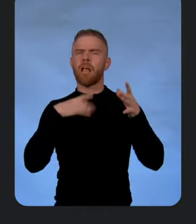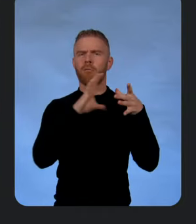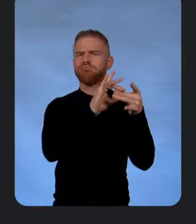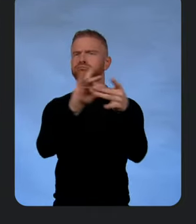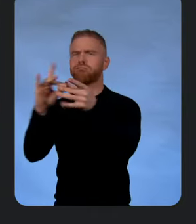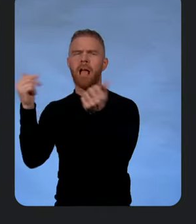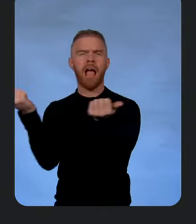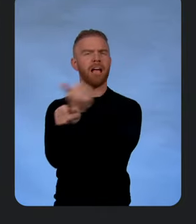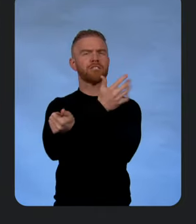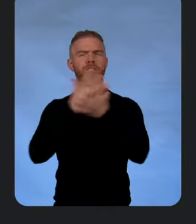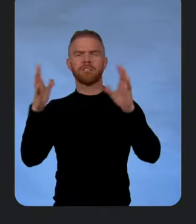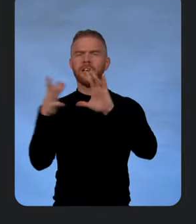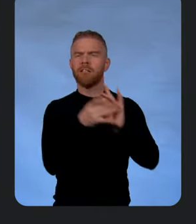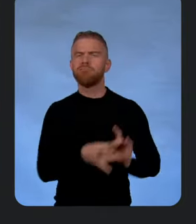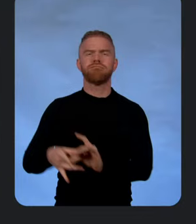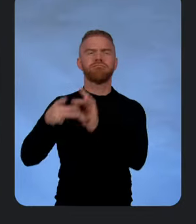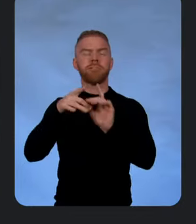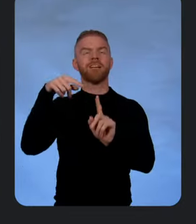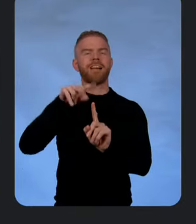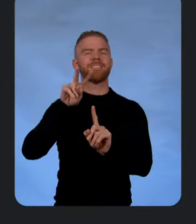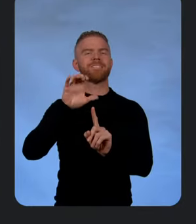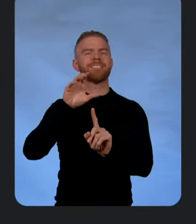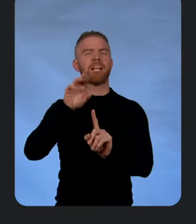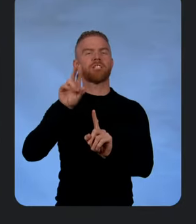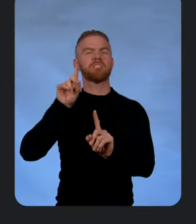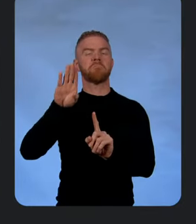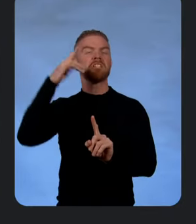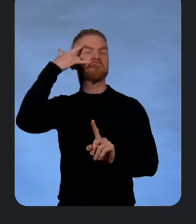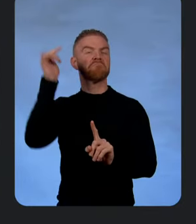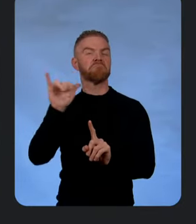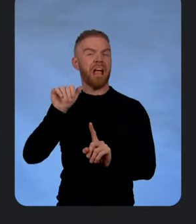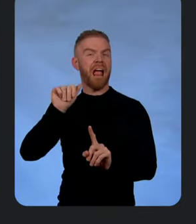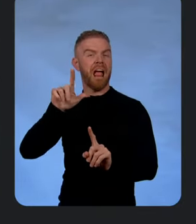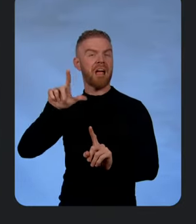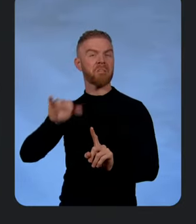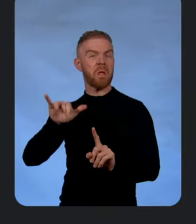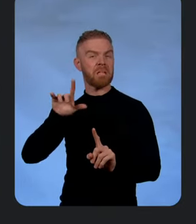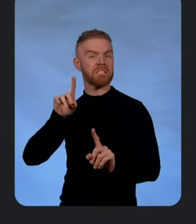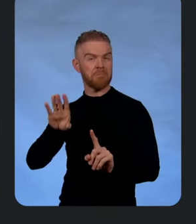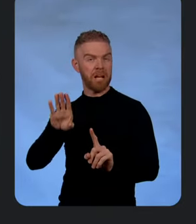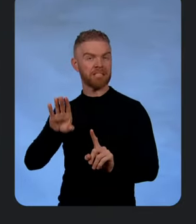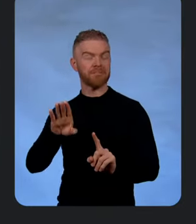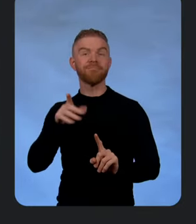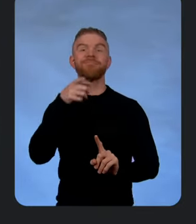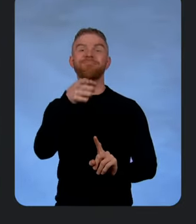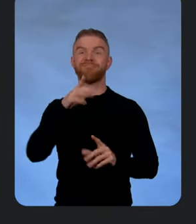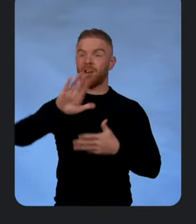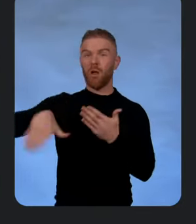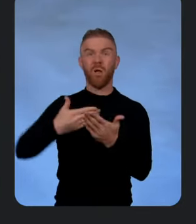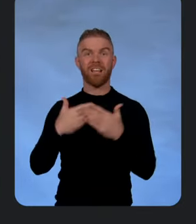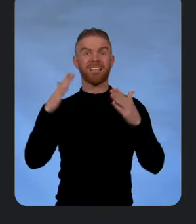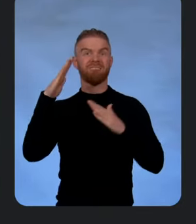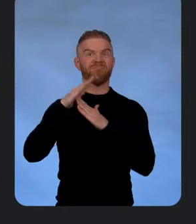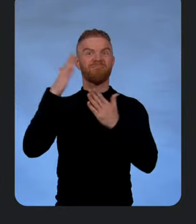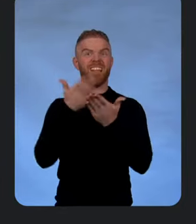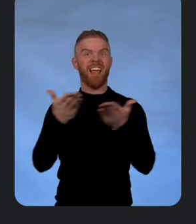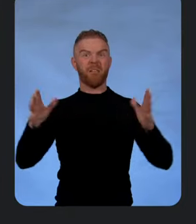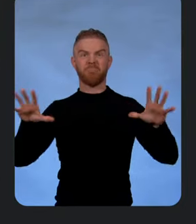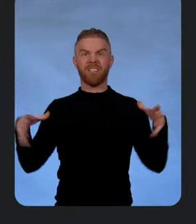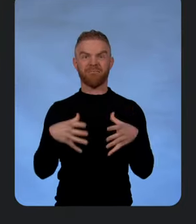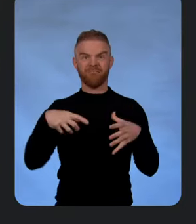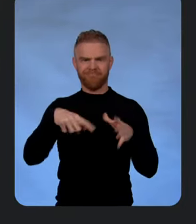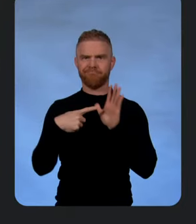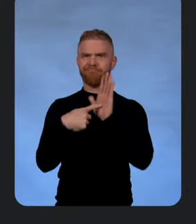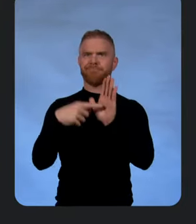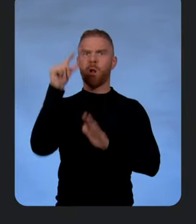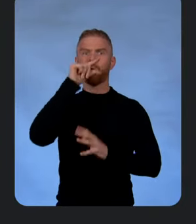in a vector database like AlloyDB. When you take these top level items and then show what Google Cloud